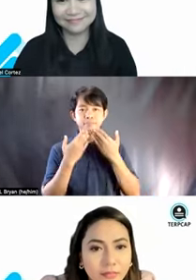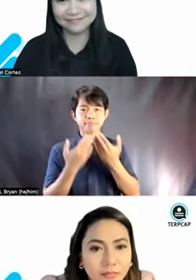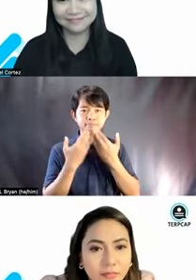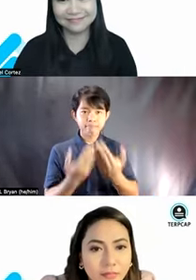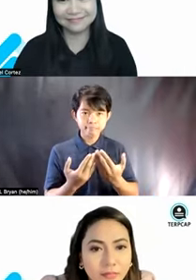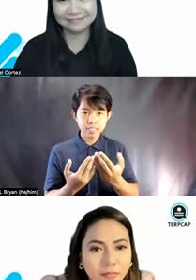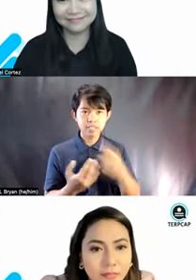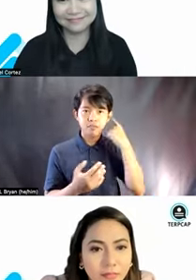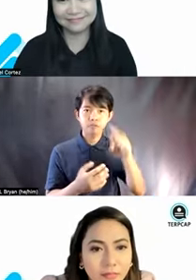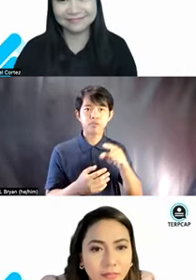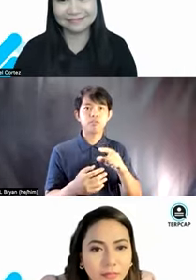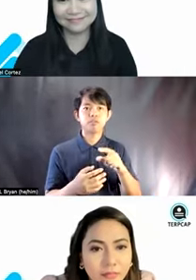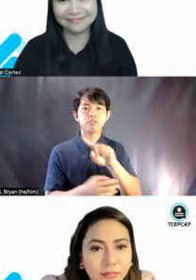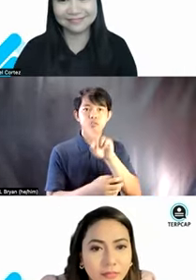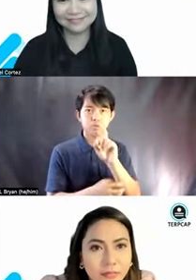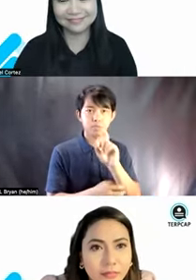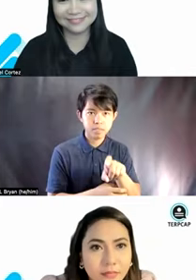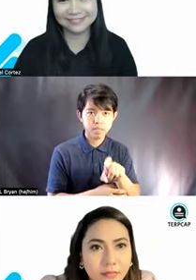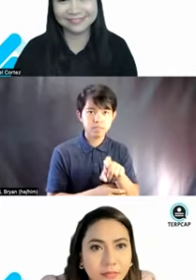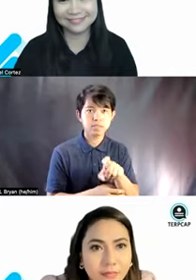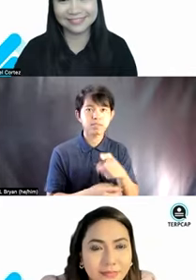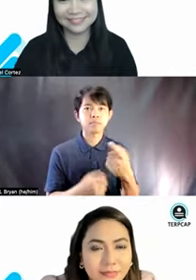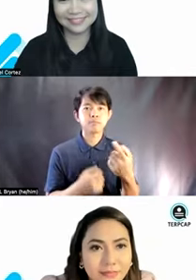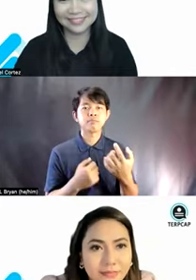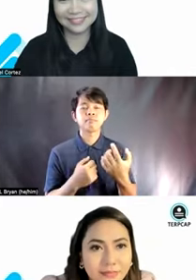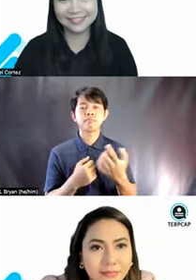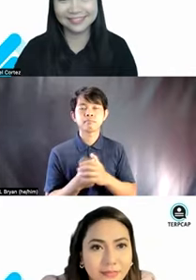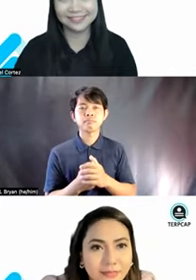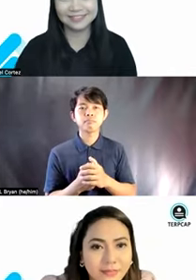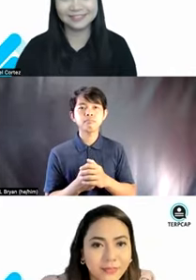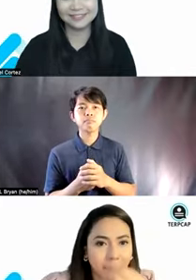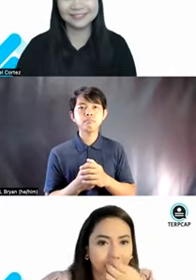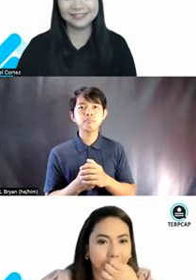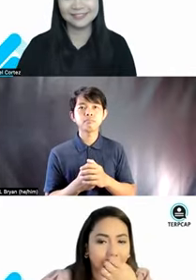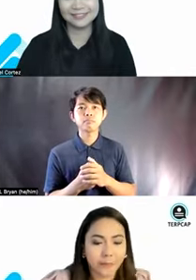question. Um, well, uh,